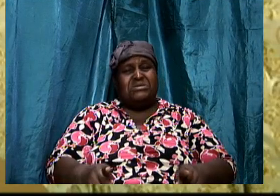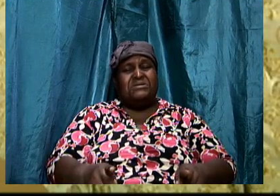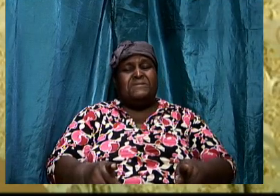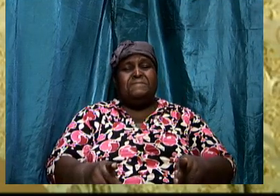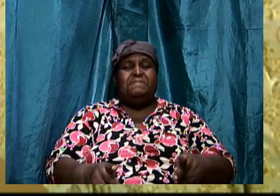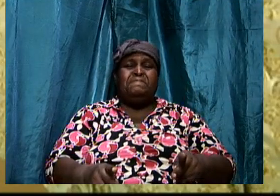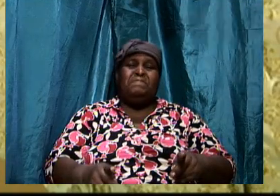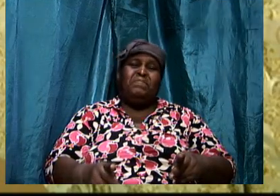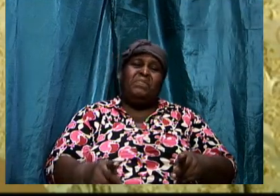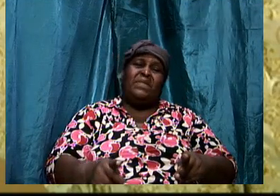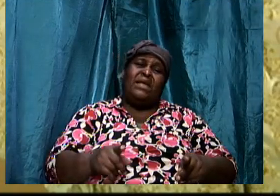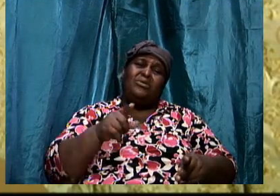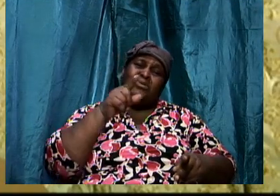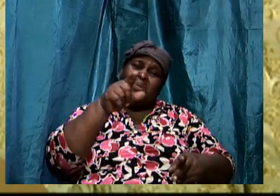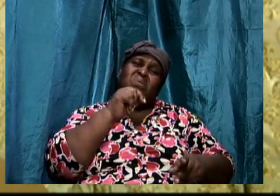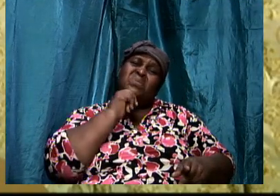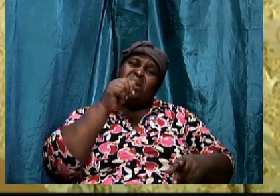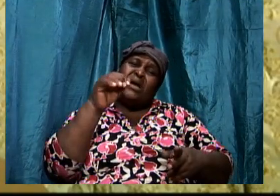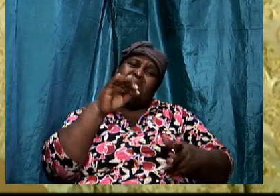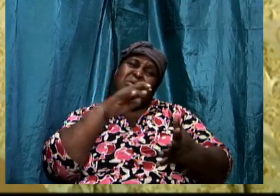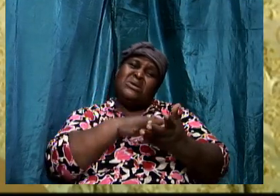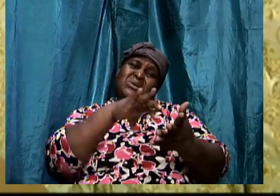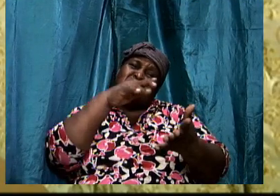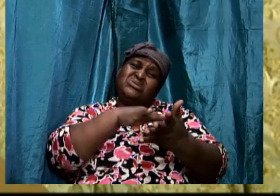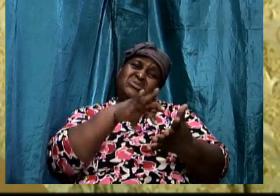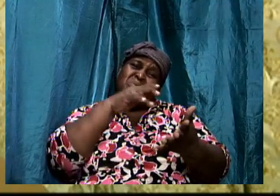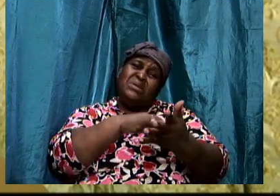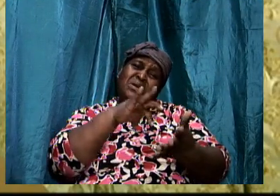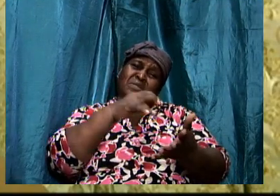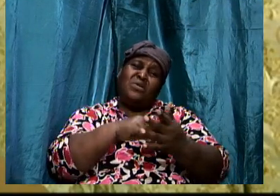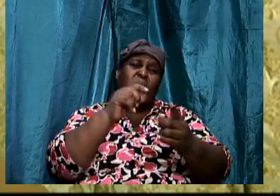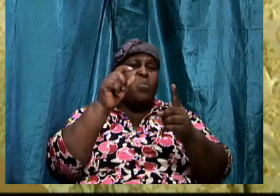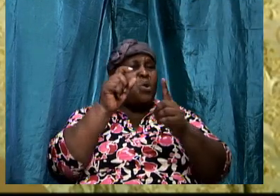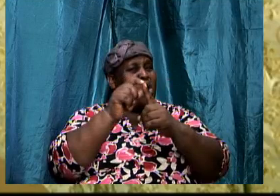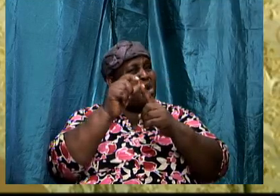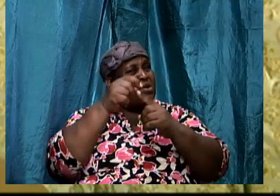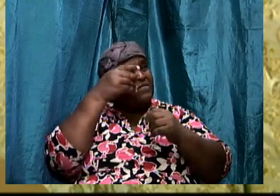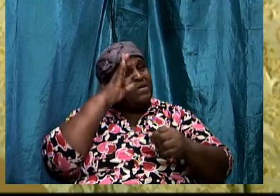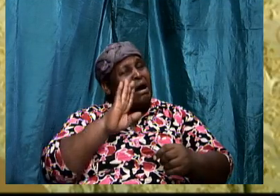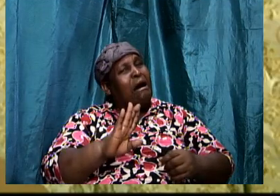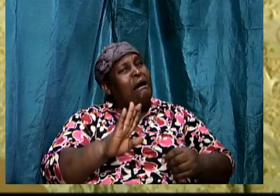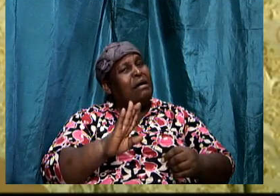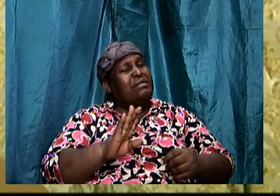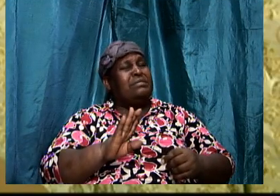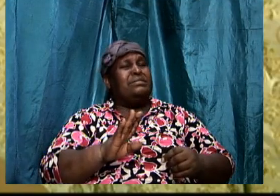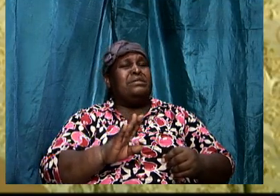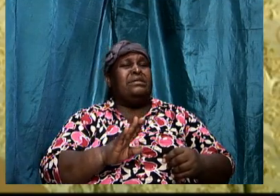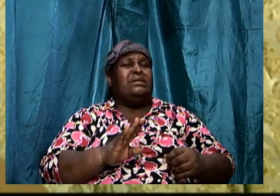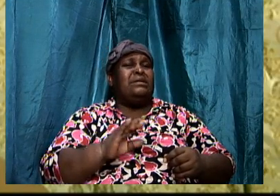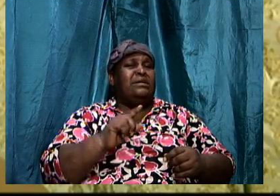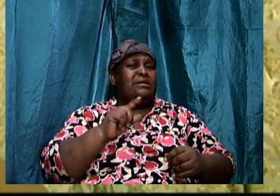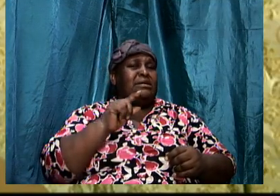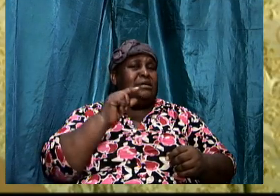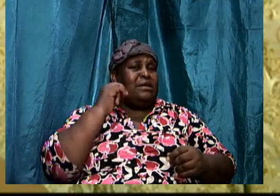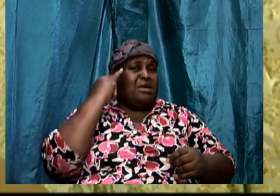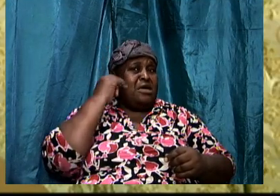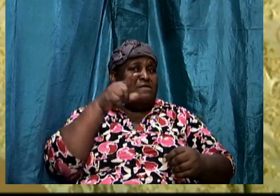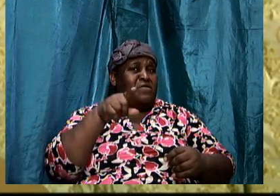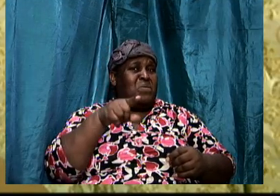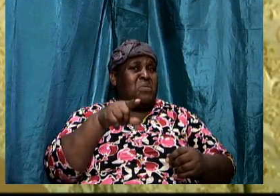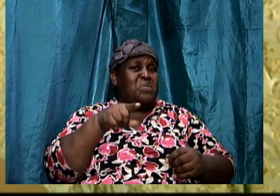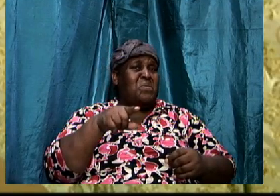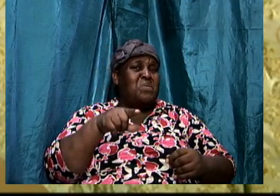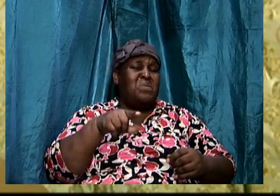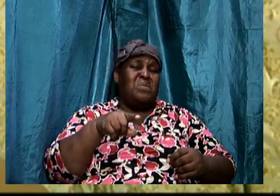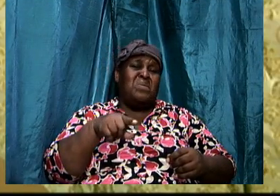not in the Word. If you are one of our beloved young people and you find it